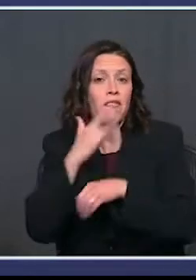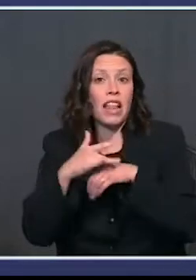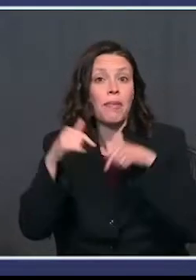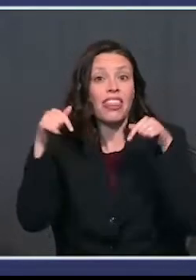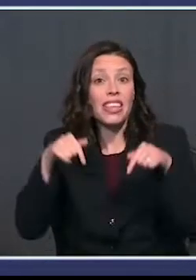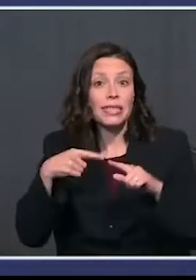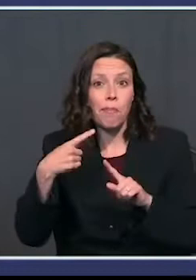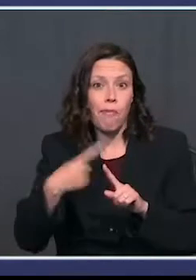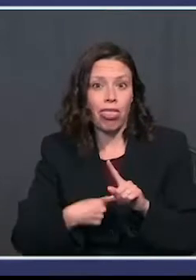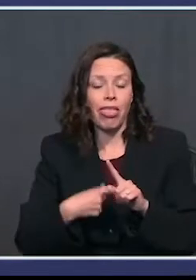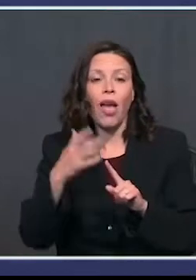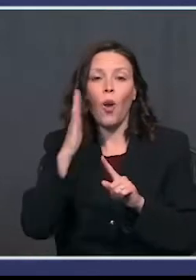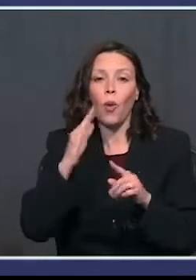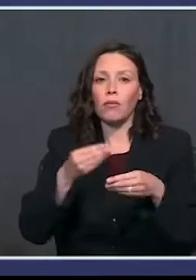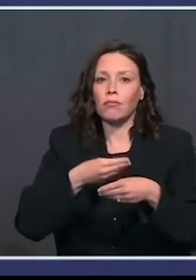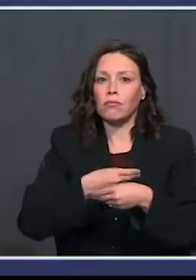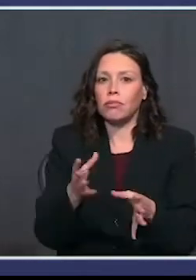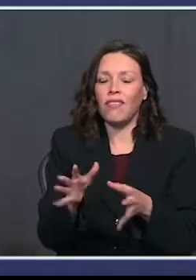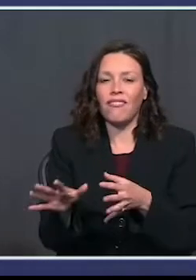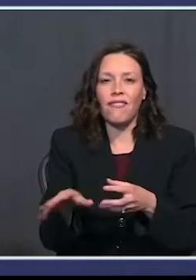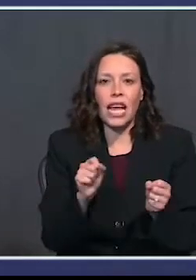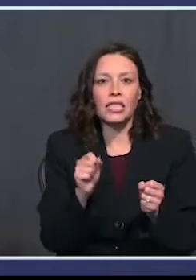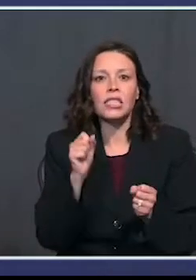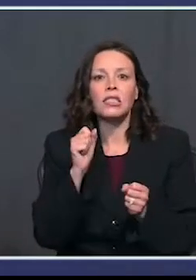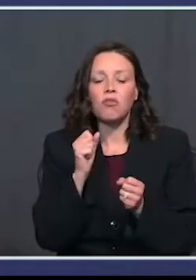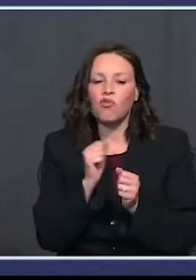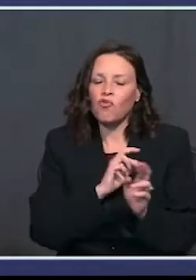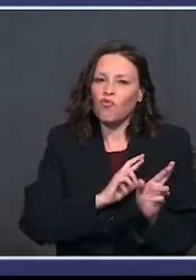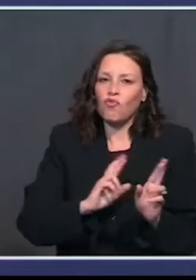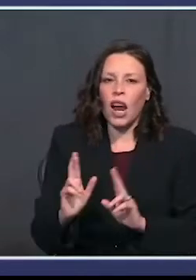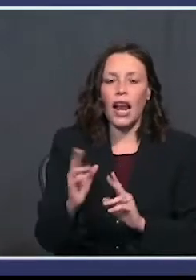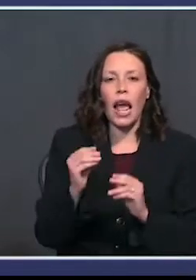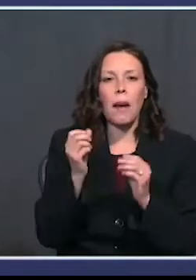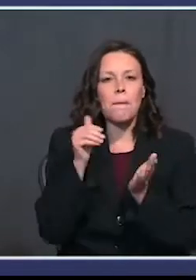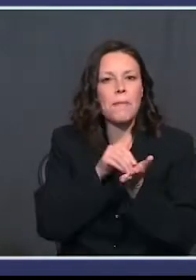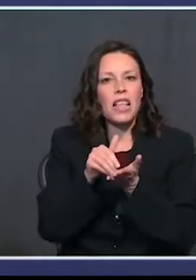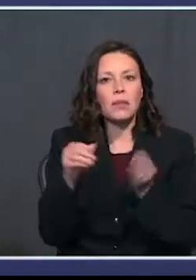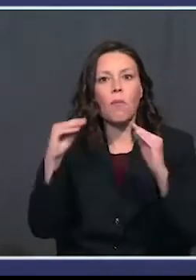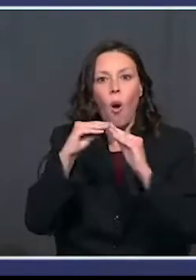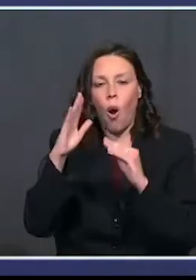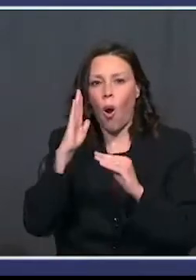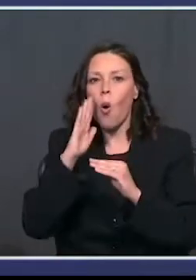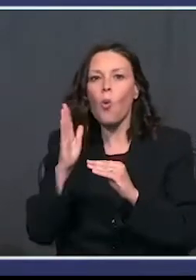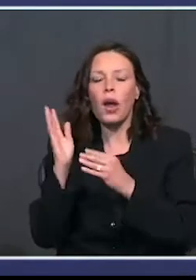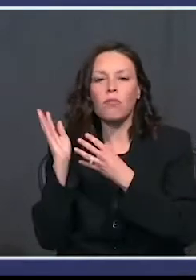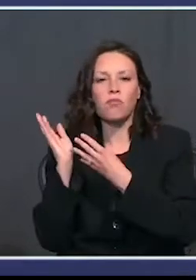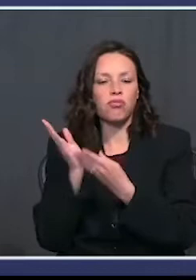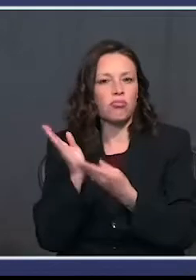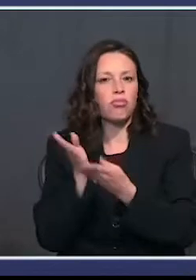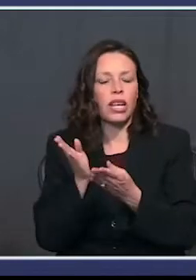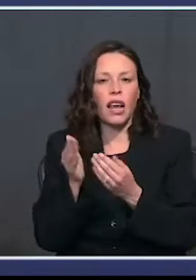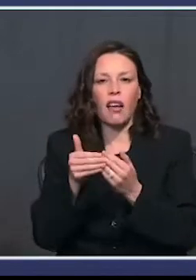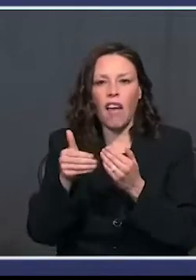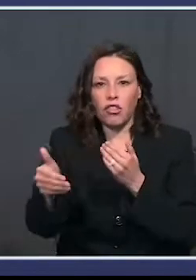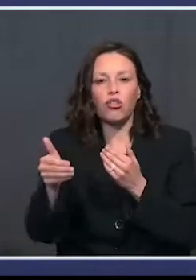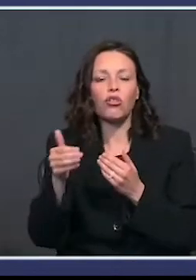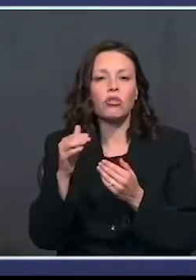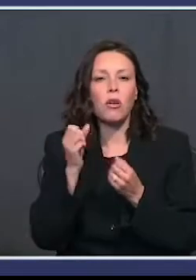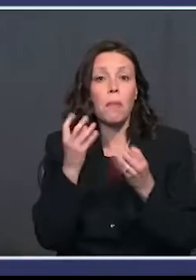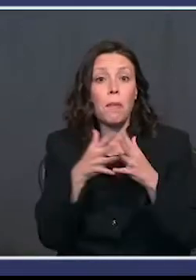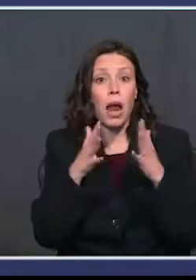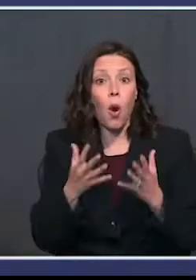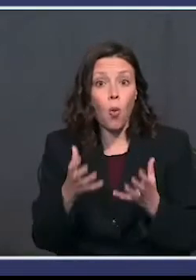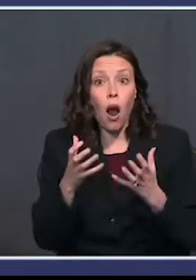month and we'll get it distributed very quickly. We have that all set and hundreds of millions more will quickly follow. Every American who wants the